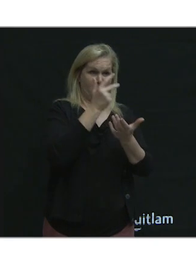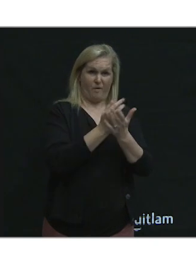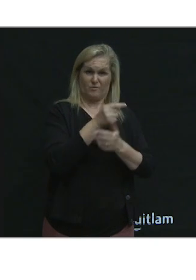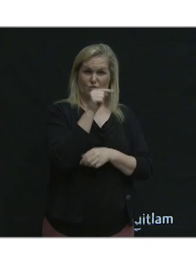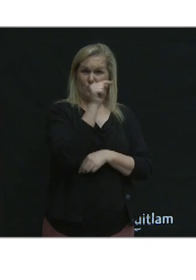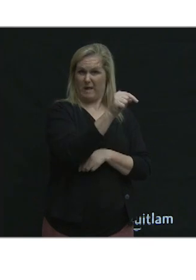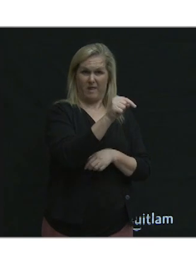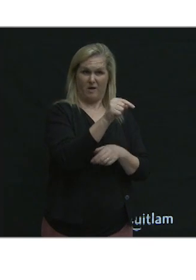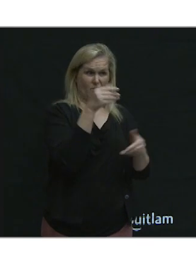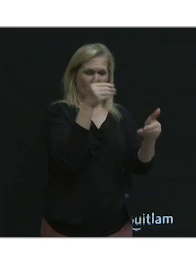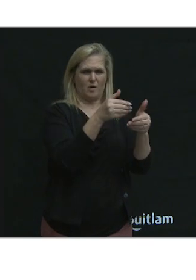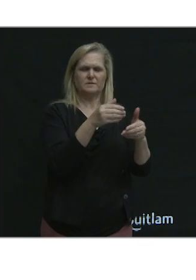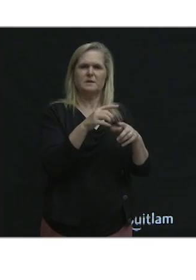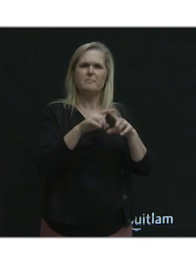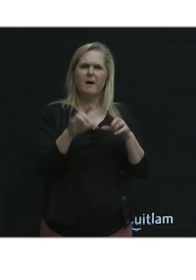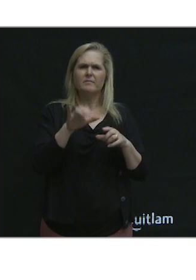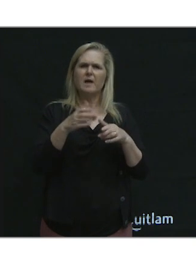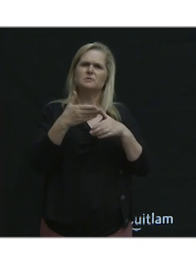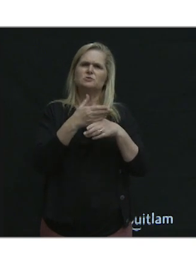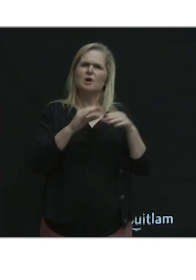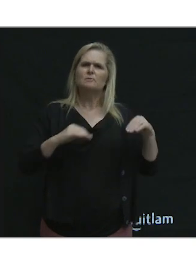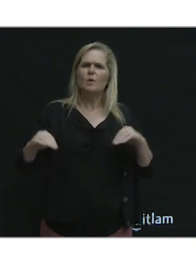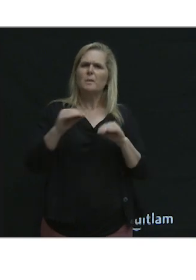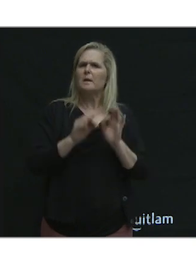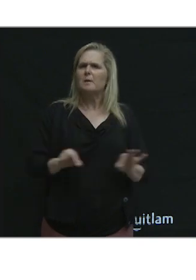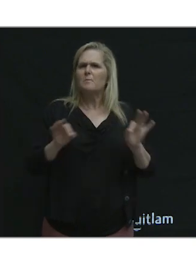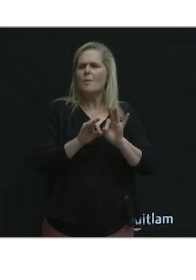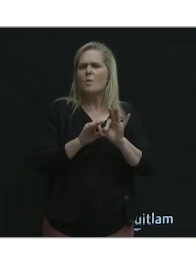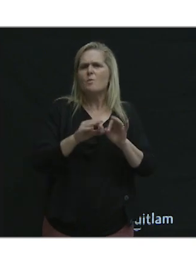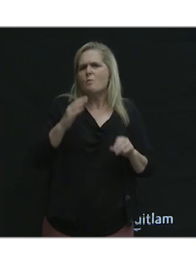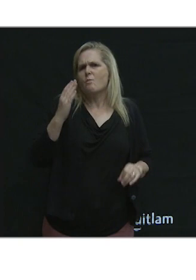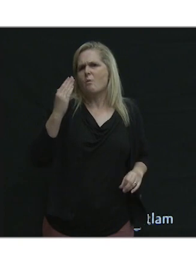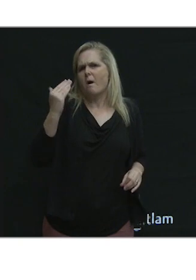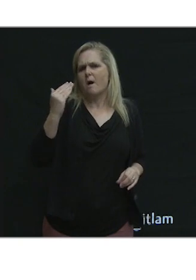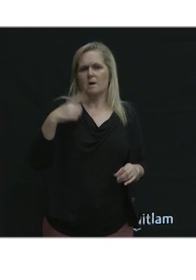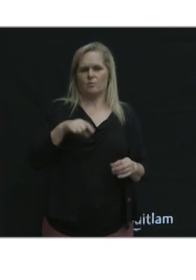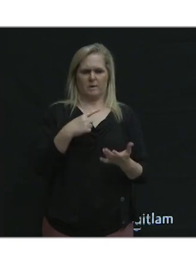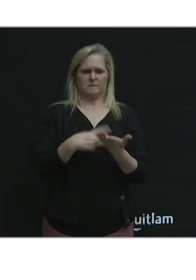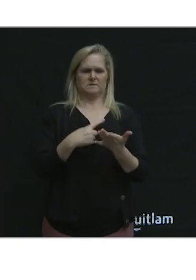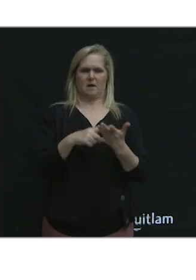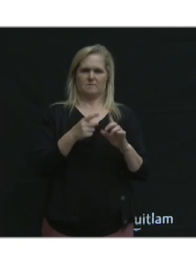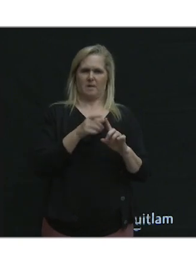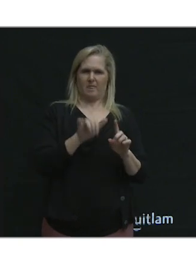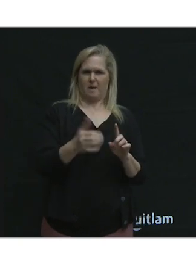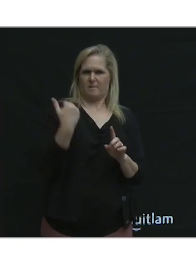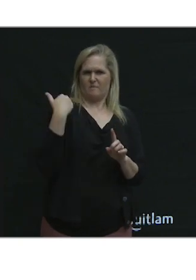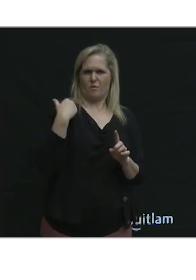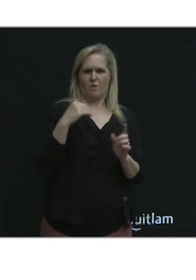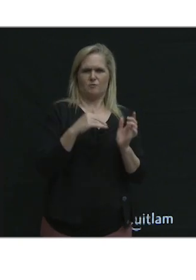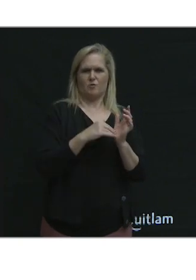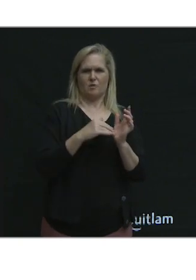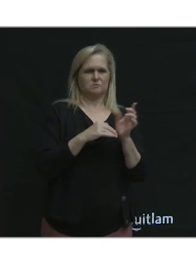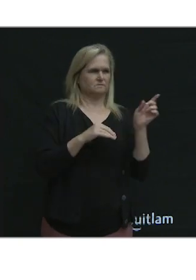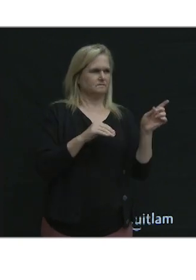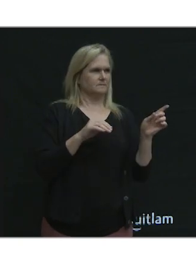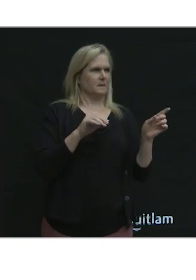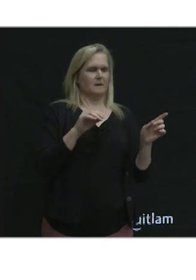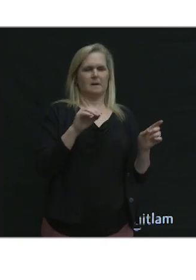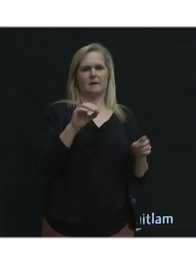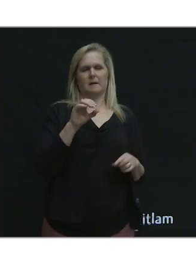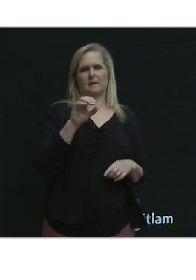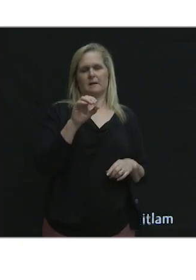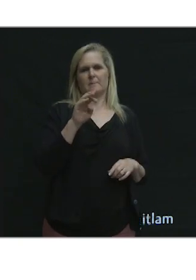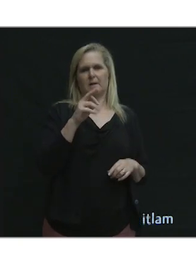So why is shared mobility so important? We talked about this at the very beginning. Dr. Megan Winter mentioned this as well.